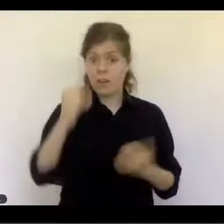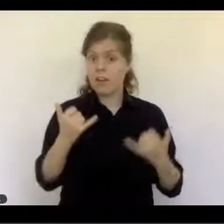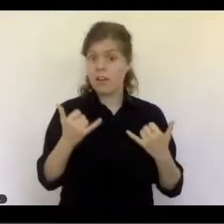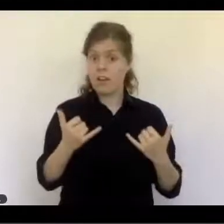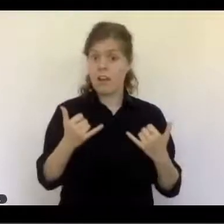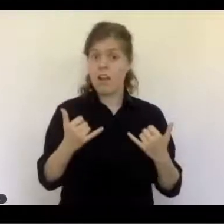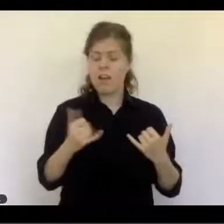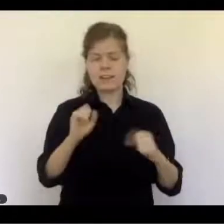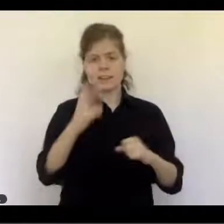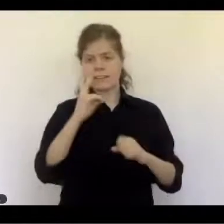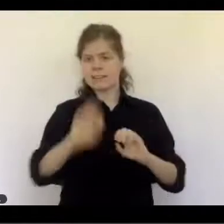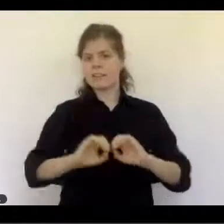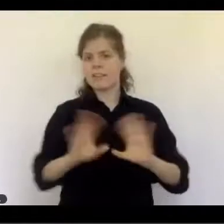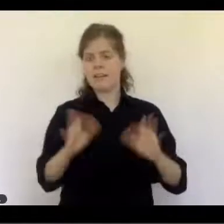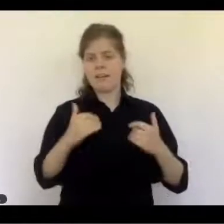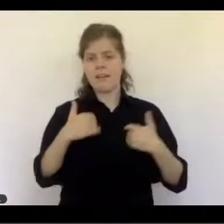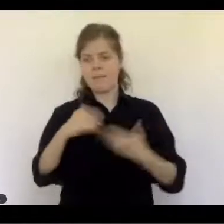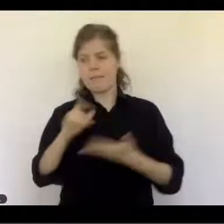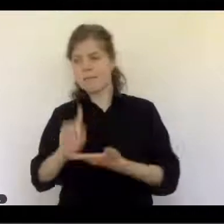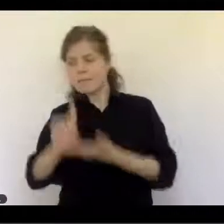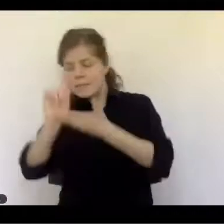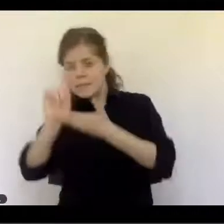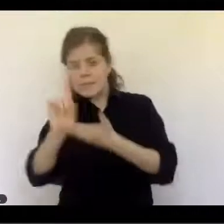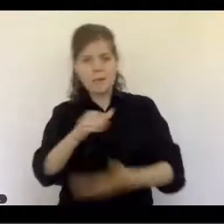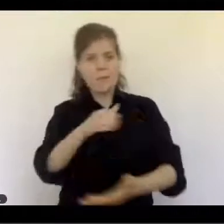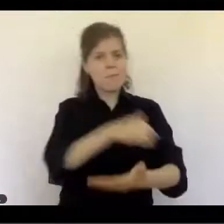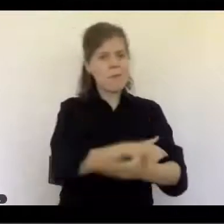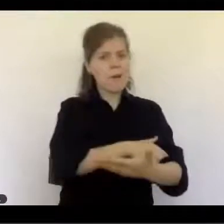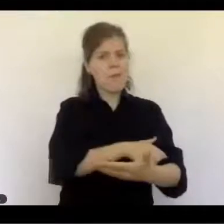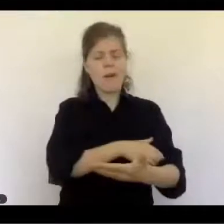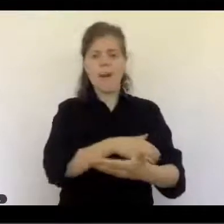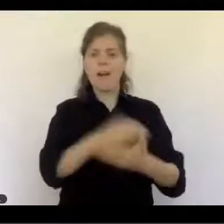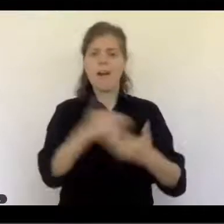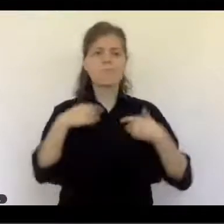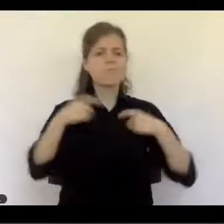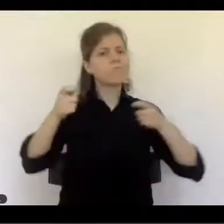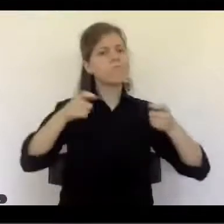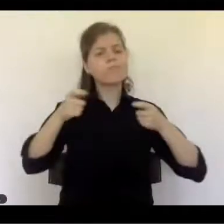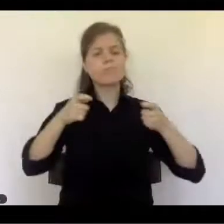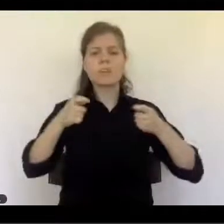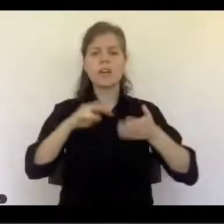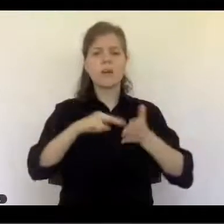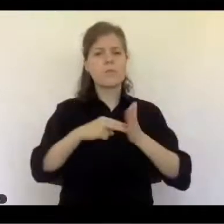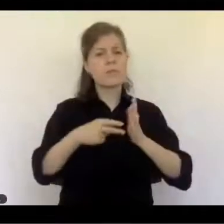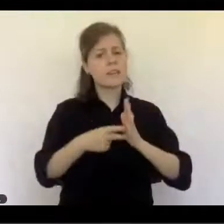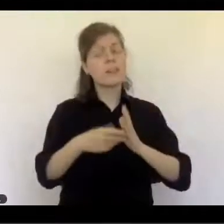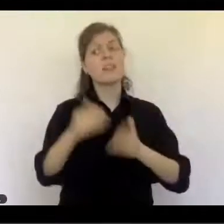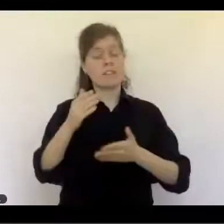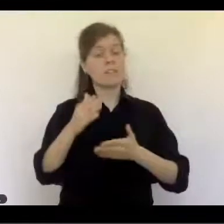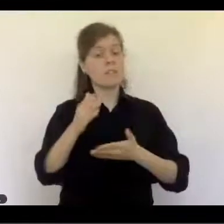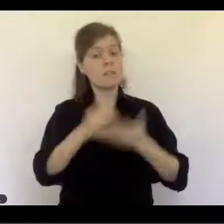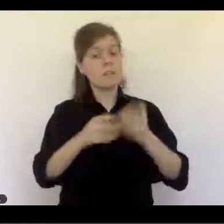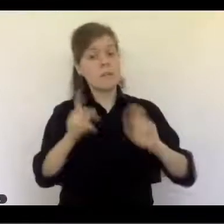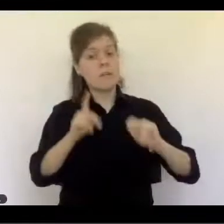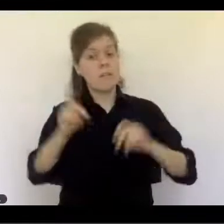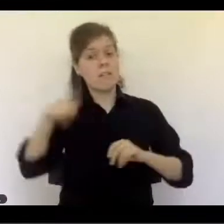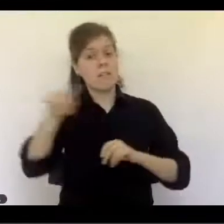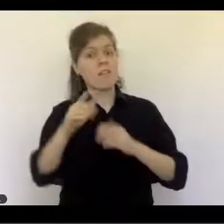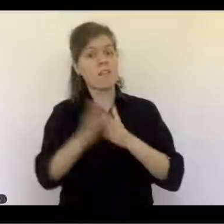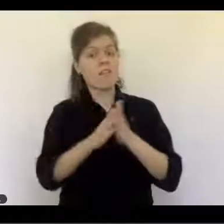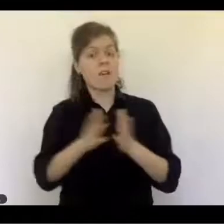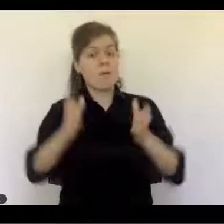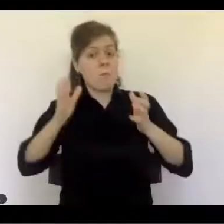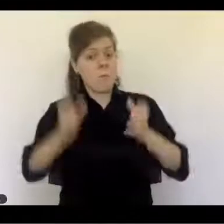privilege and power, I do believe that what this, the urge is going to be to restore that power. And so